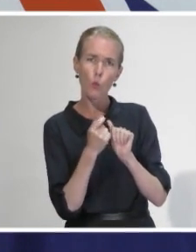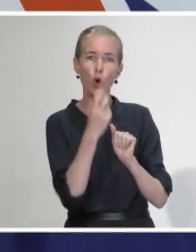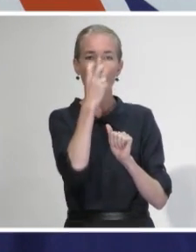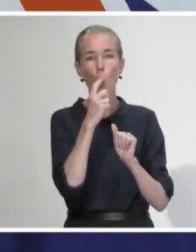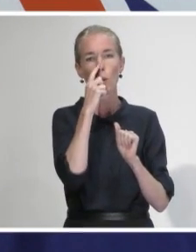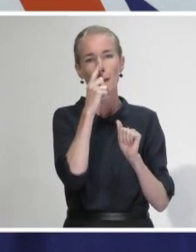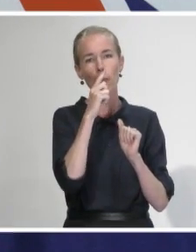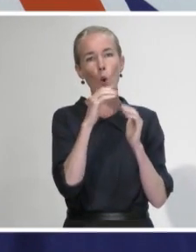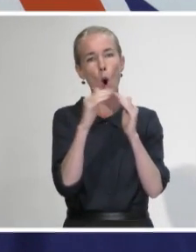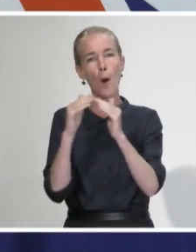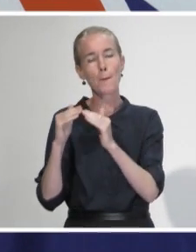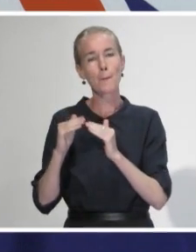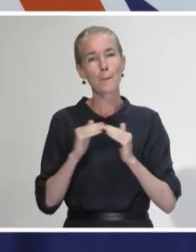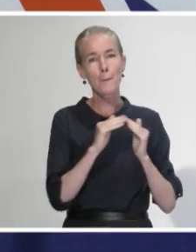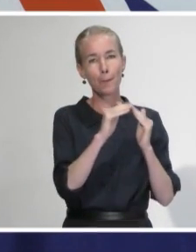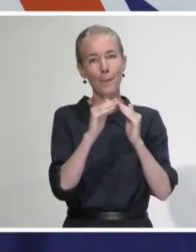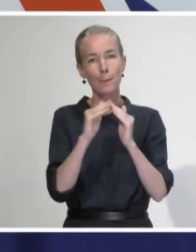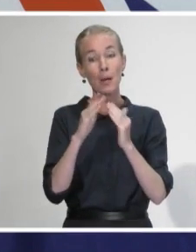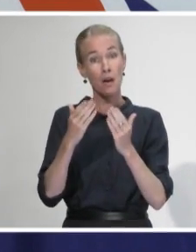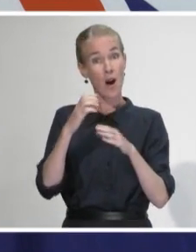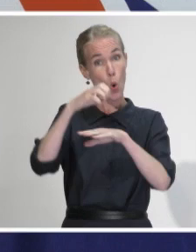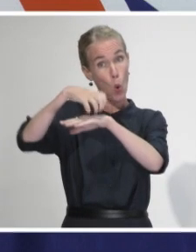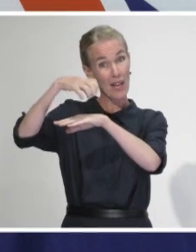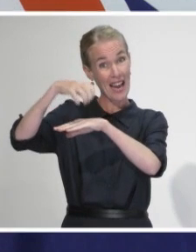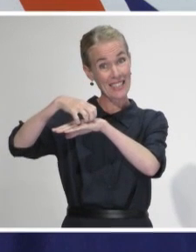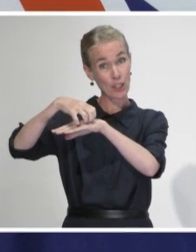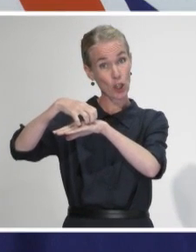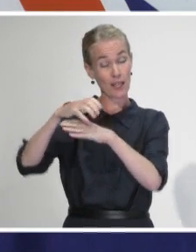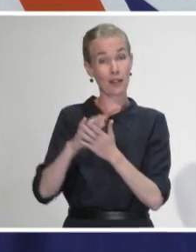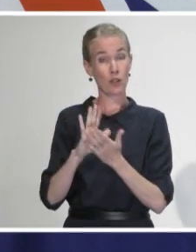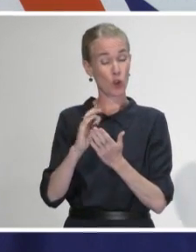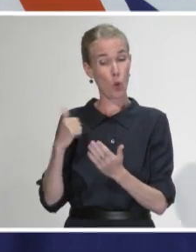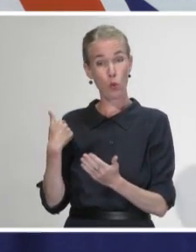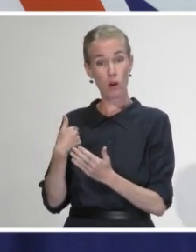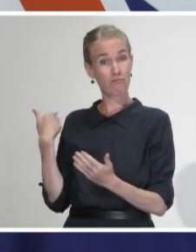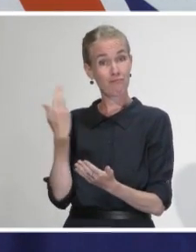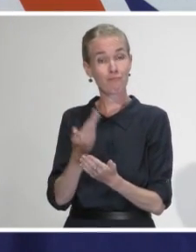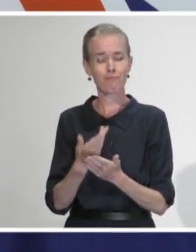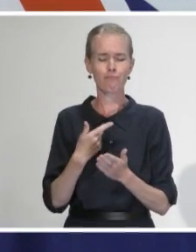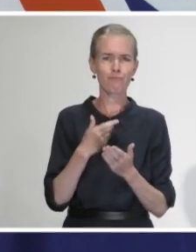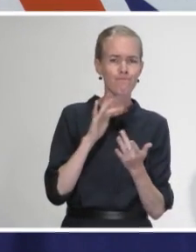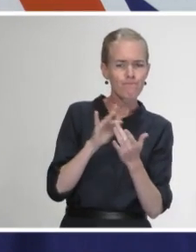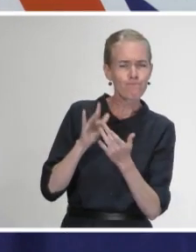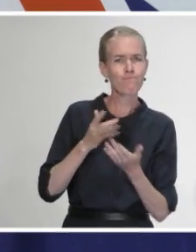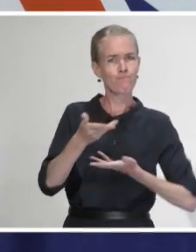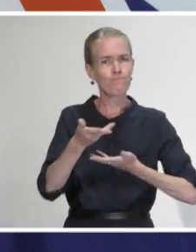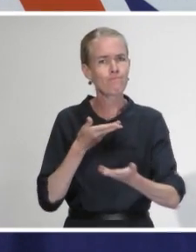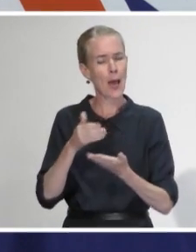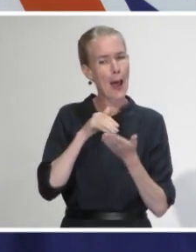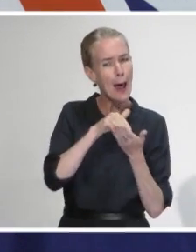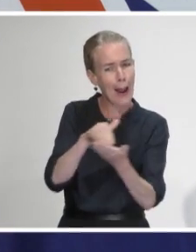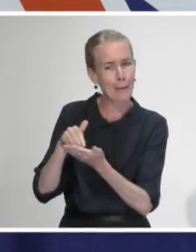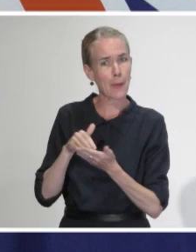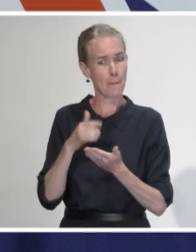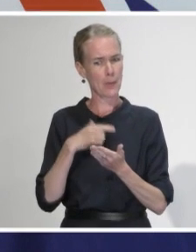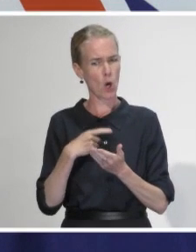residential care providers and their umbrella groups right since early on in this outbreak. Very early on in